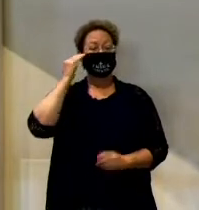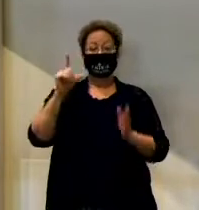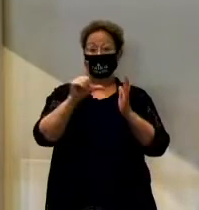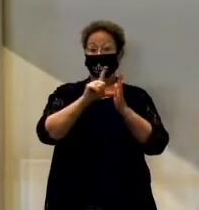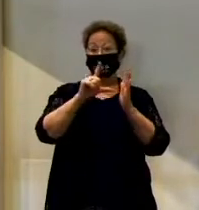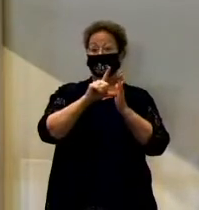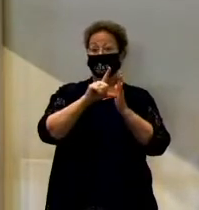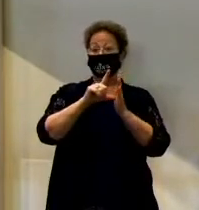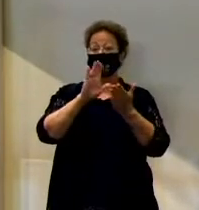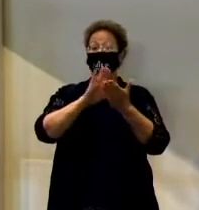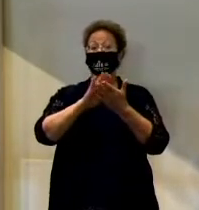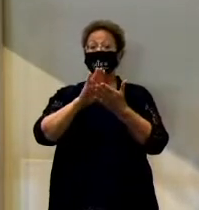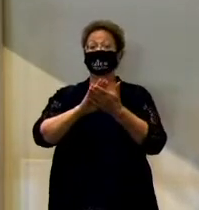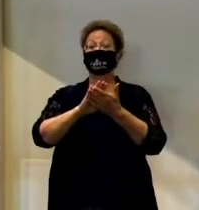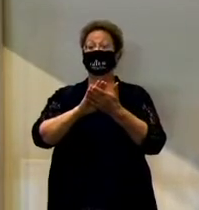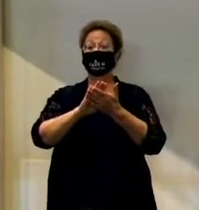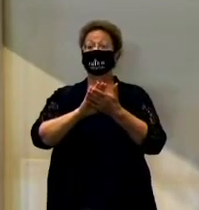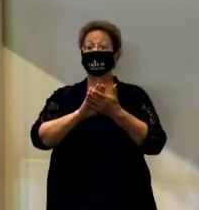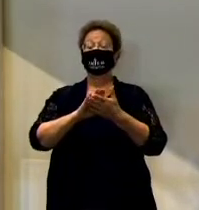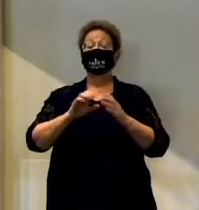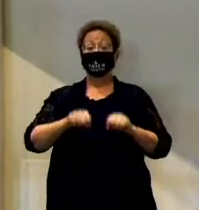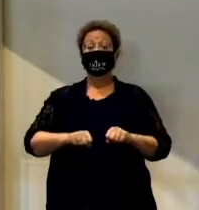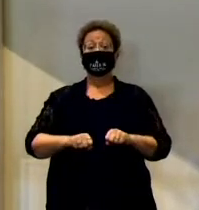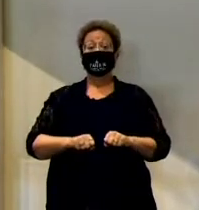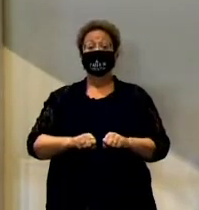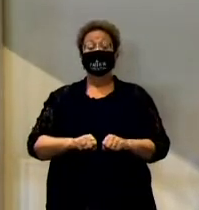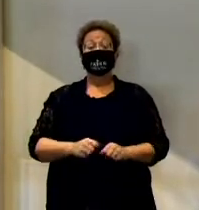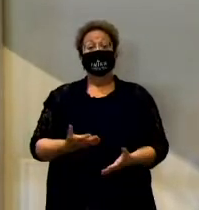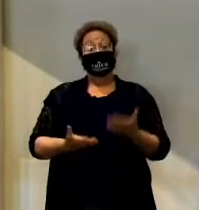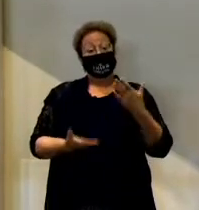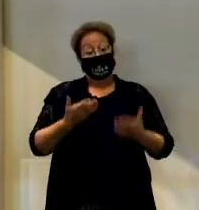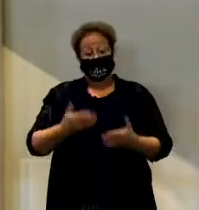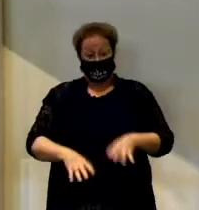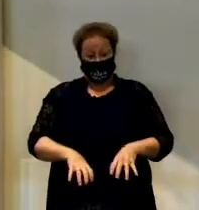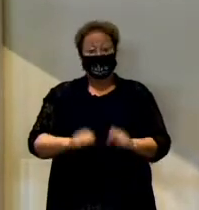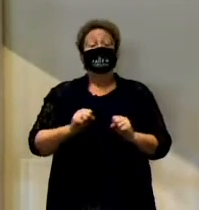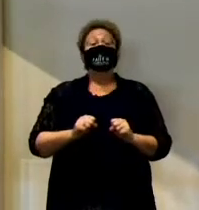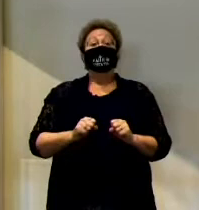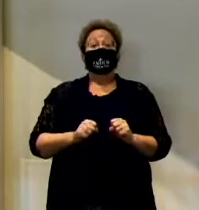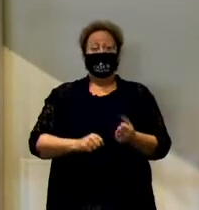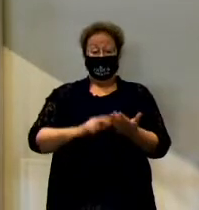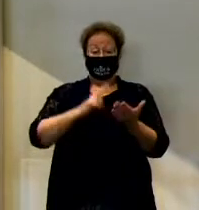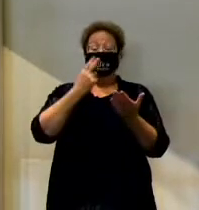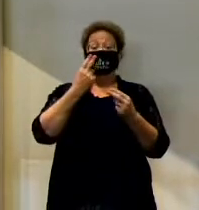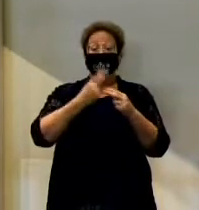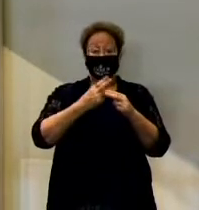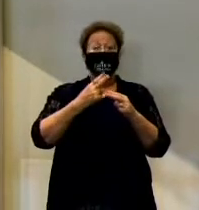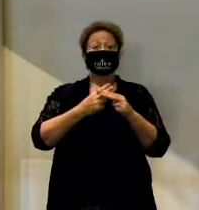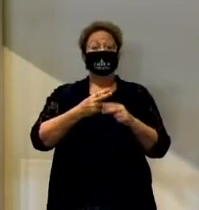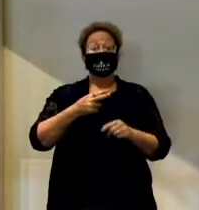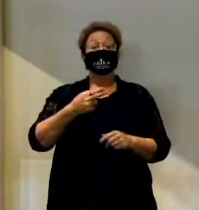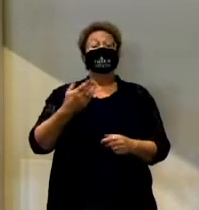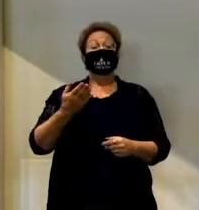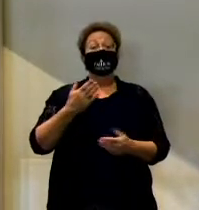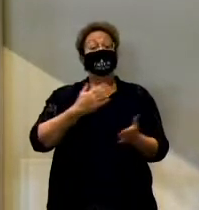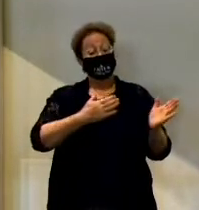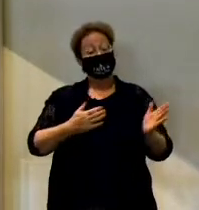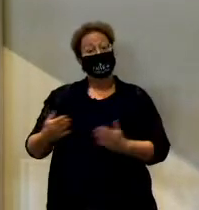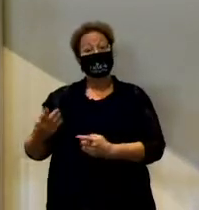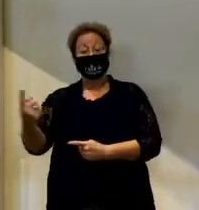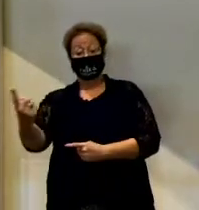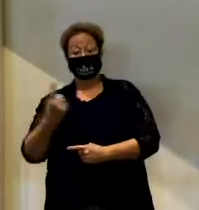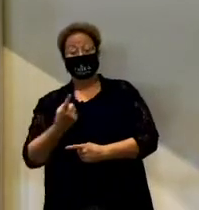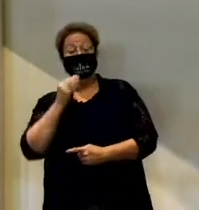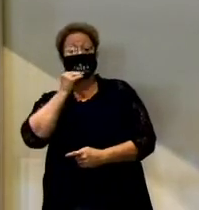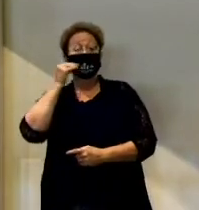preschool that were available for adoption through the system, and so those two boys were designated then to come to our home so